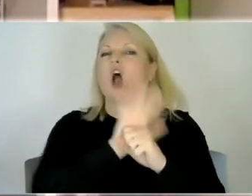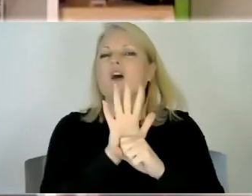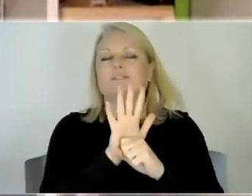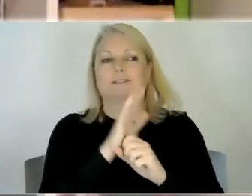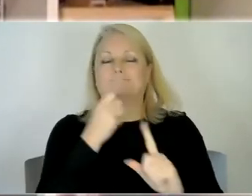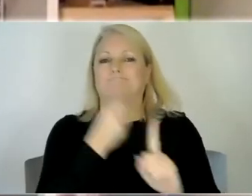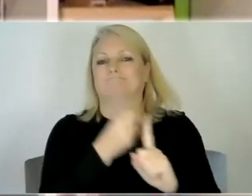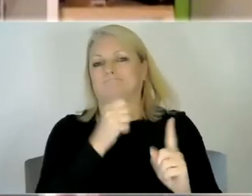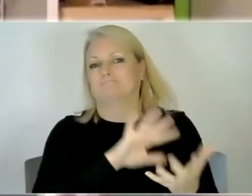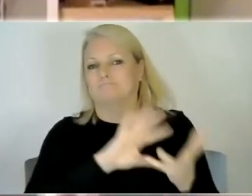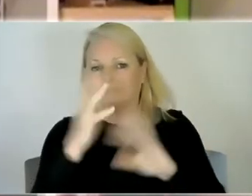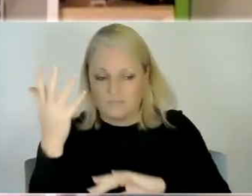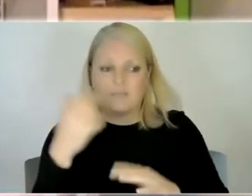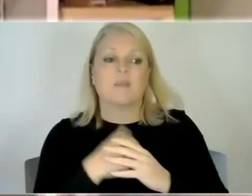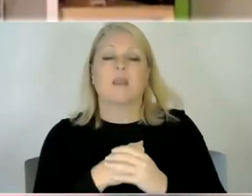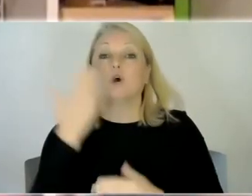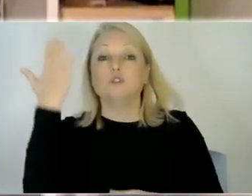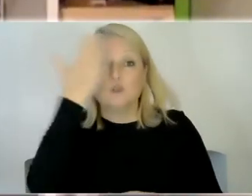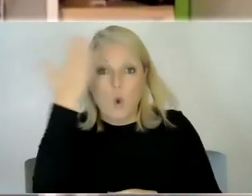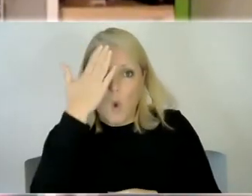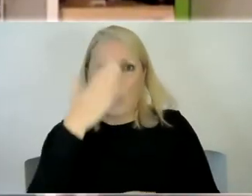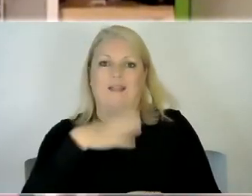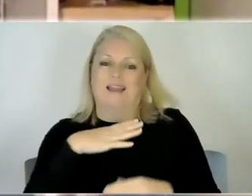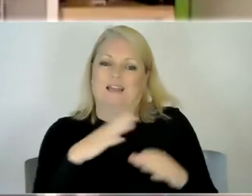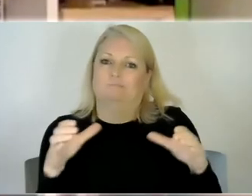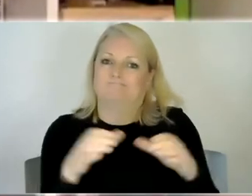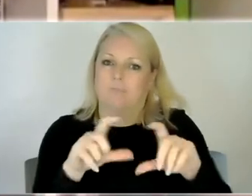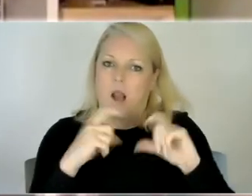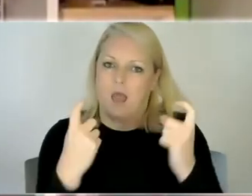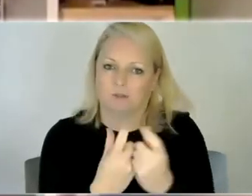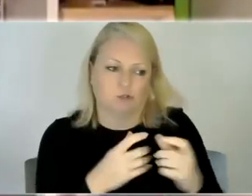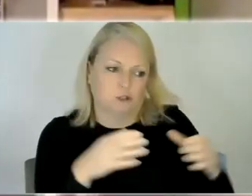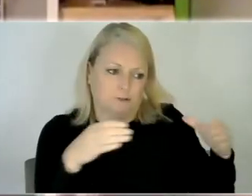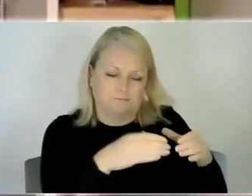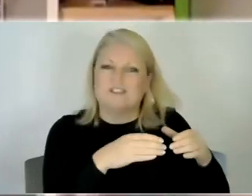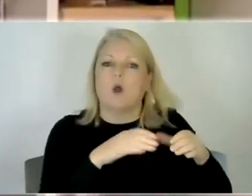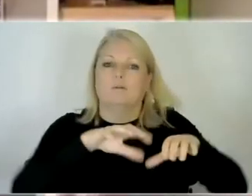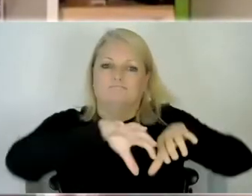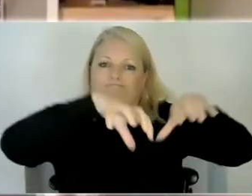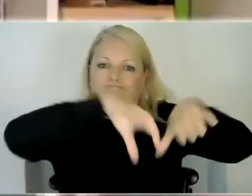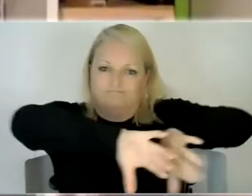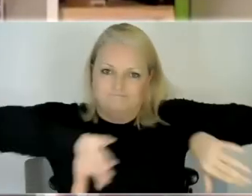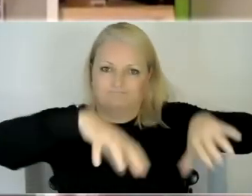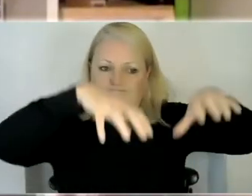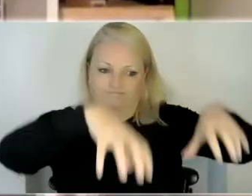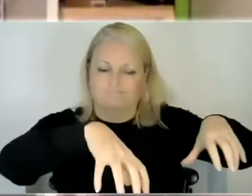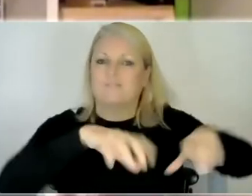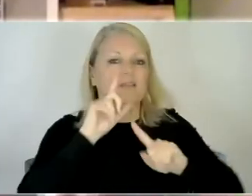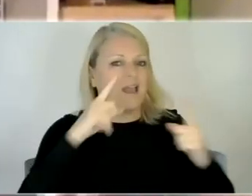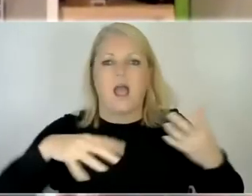um because at school they have to stay in their bubbles and you know the classes can't mix and so on um but